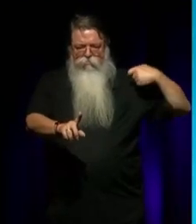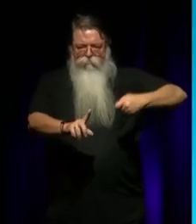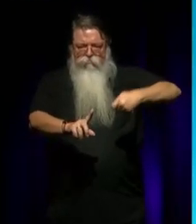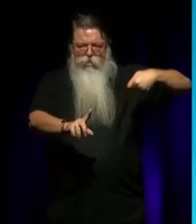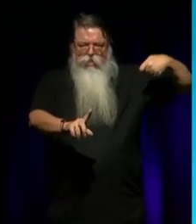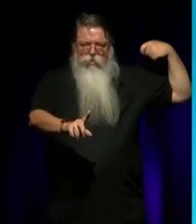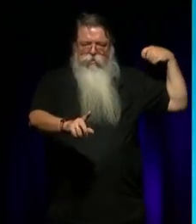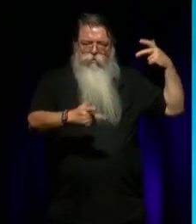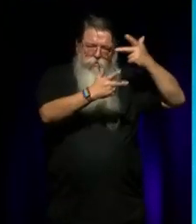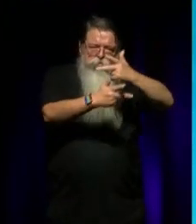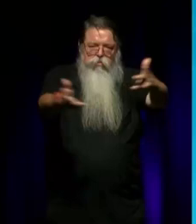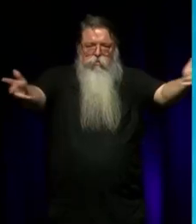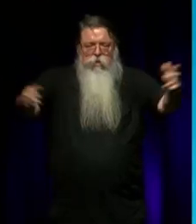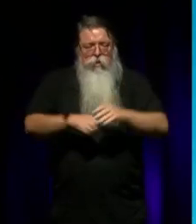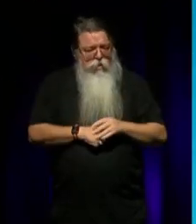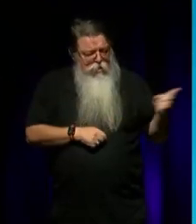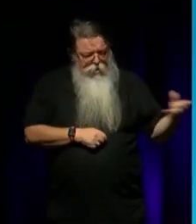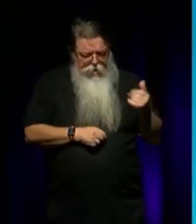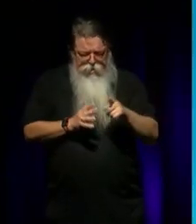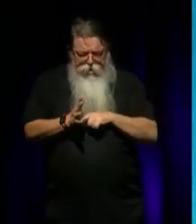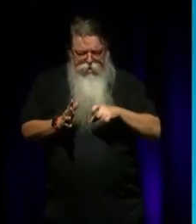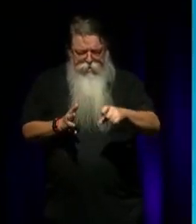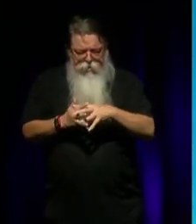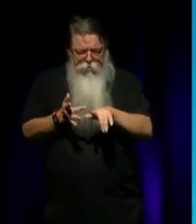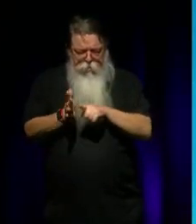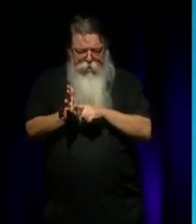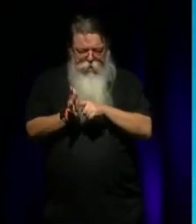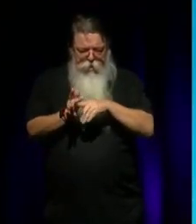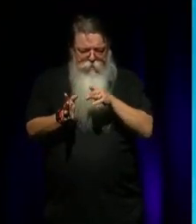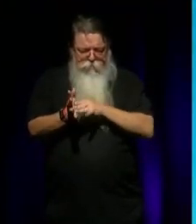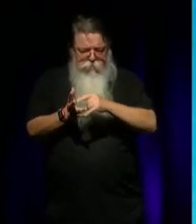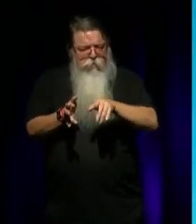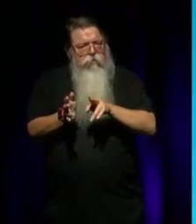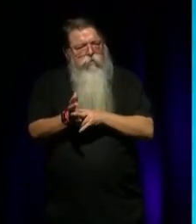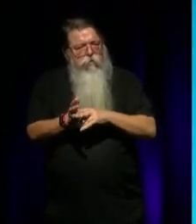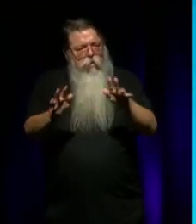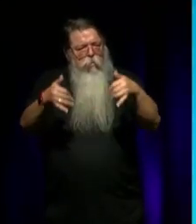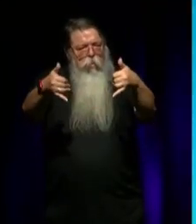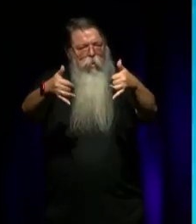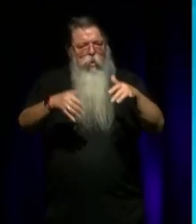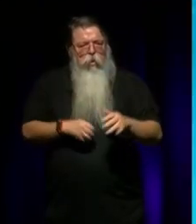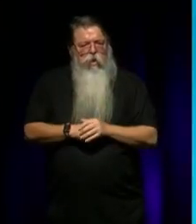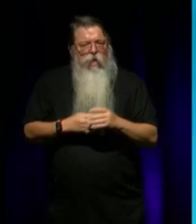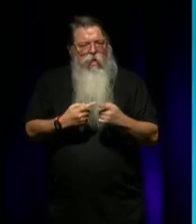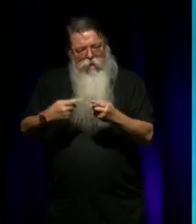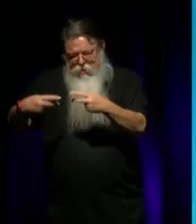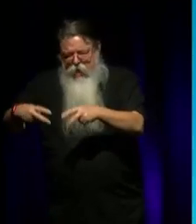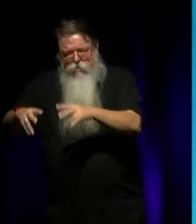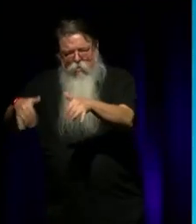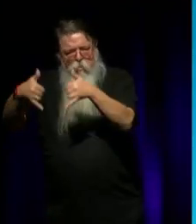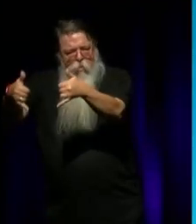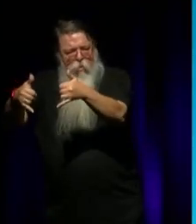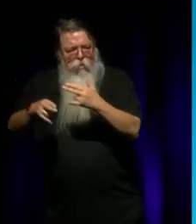Achievement Award, a JC Williamson Award, an Australia Council Dance Award for significant contributions to the cultural